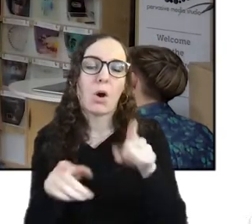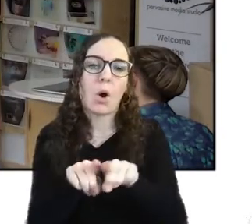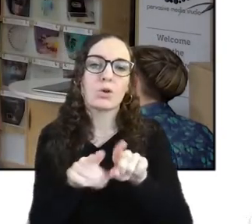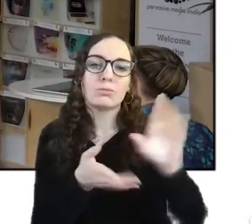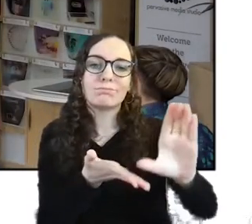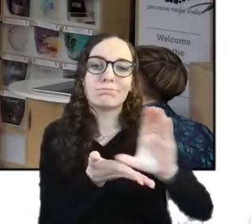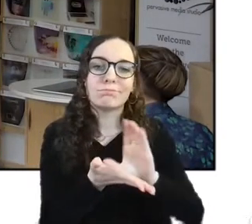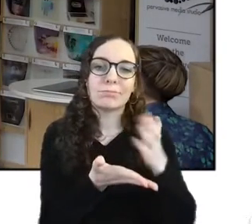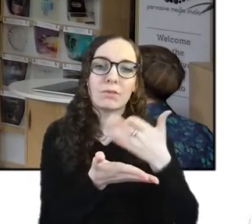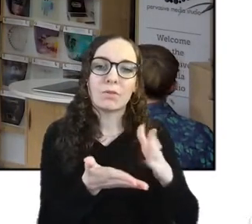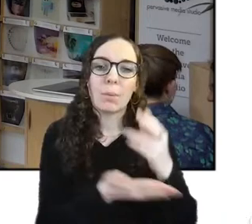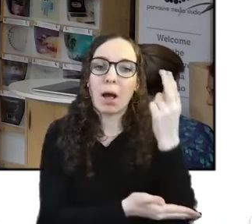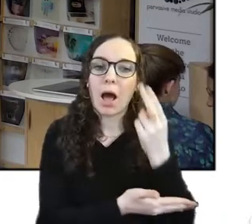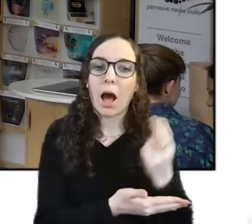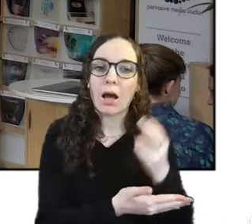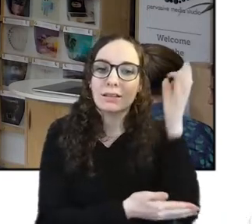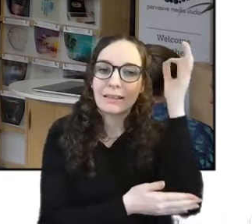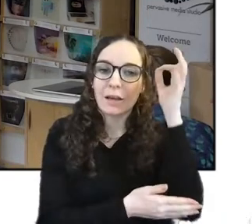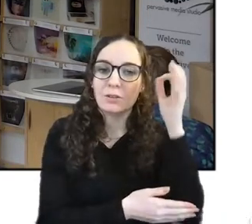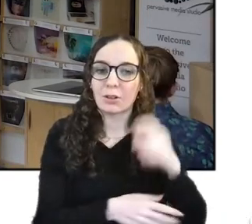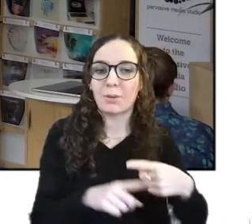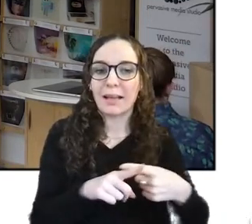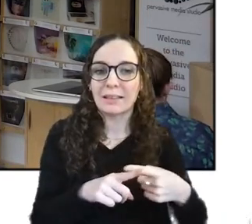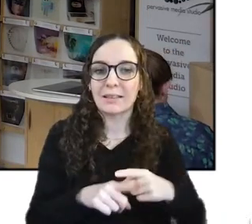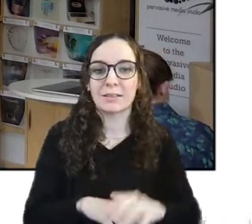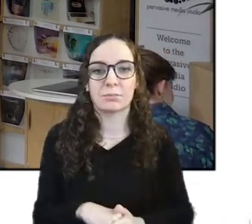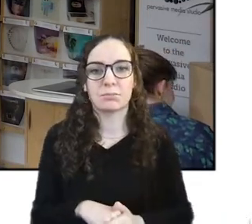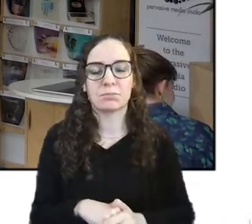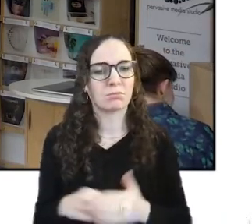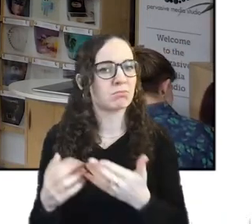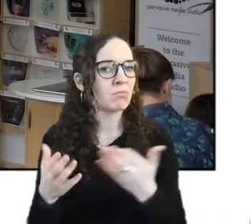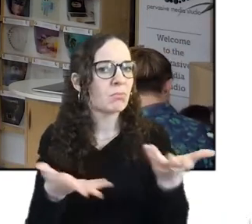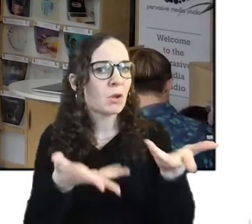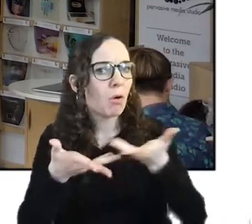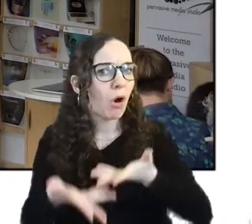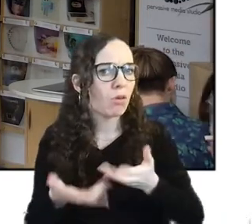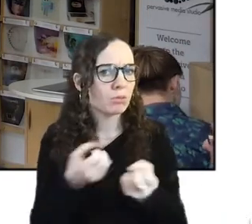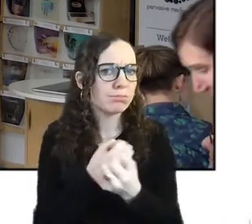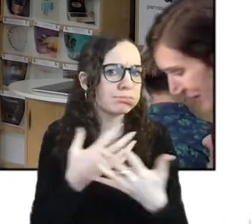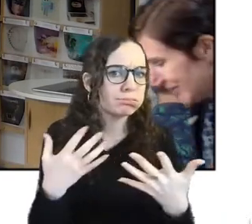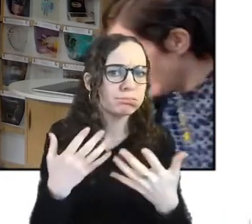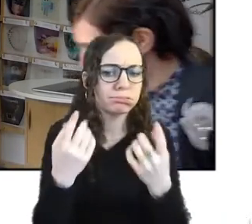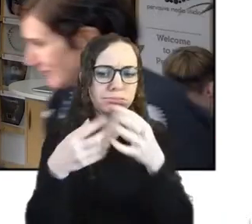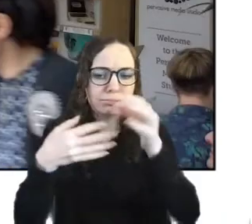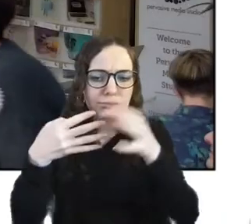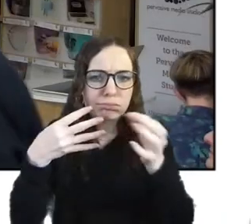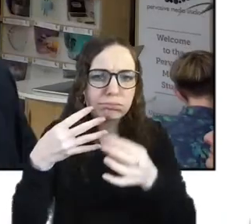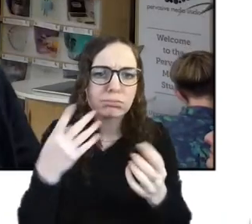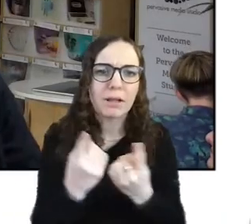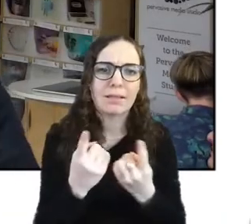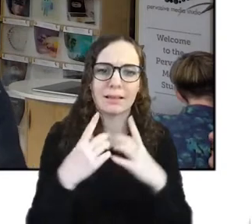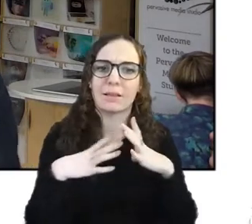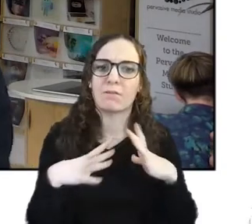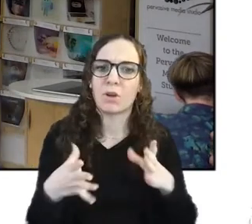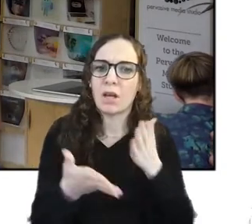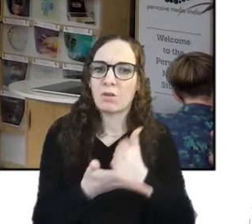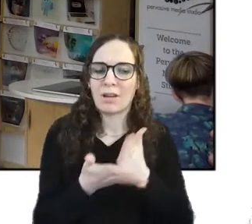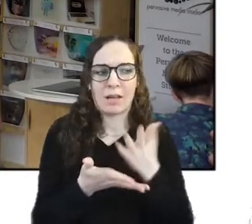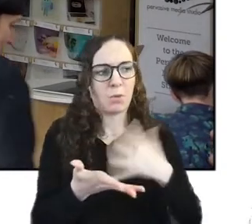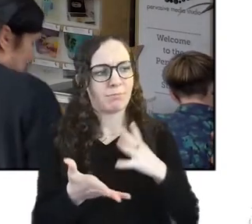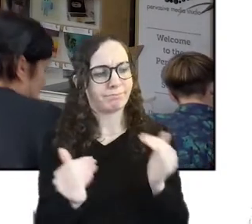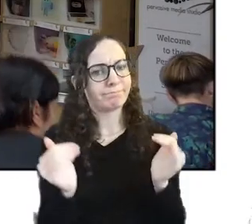studio space, desks, meeting rooms, events and opportunities all for free to our residents as part of a spirit of generosity and mutual exchange.